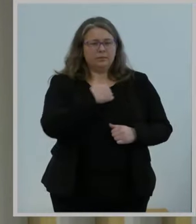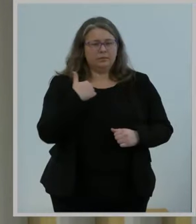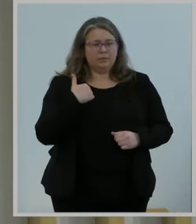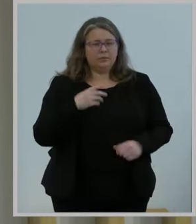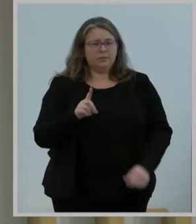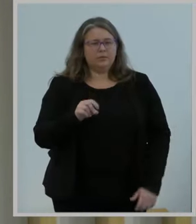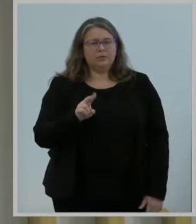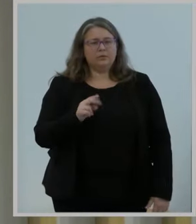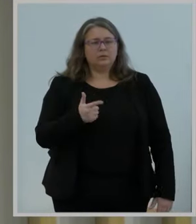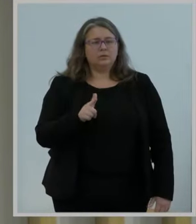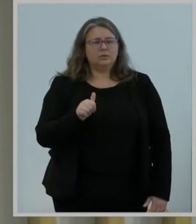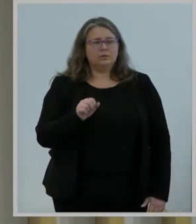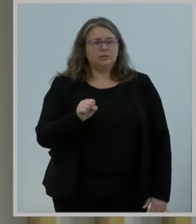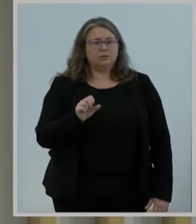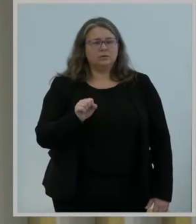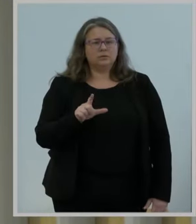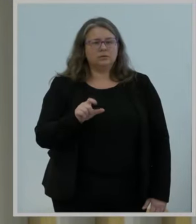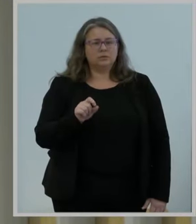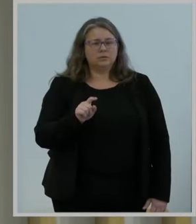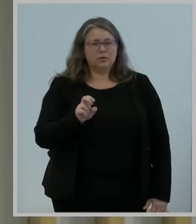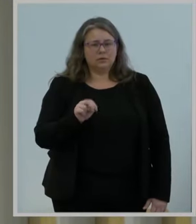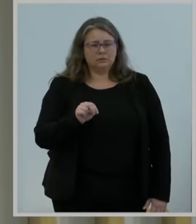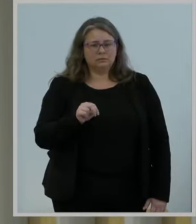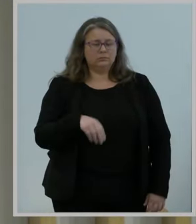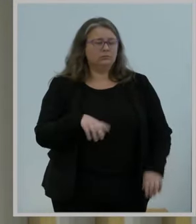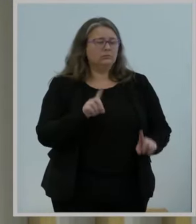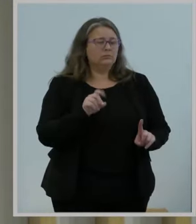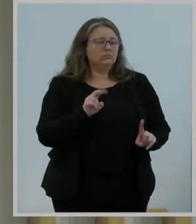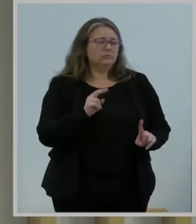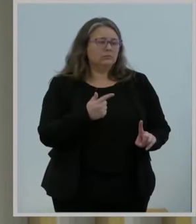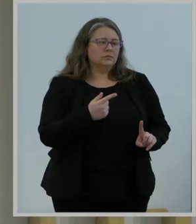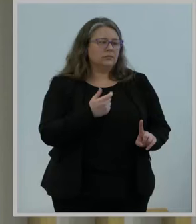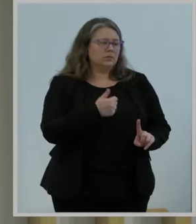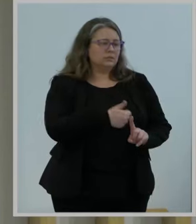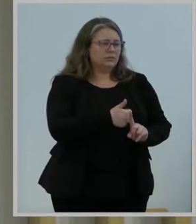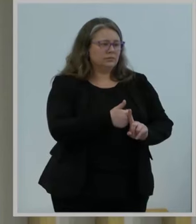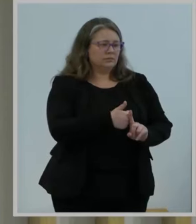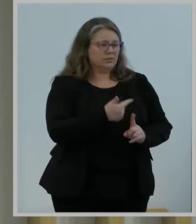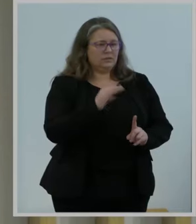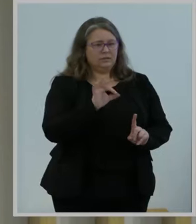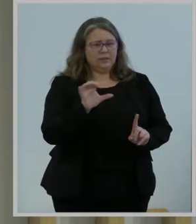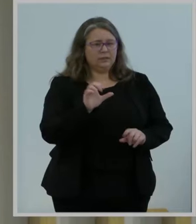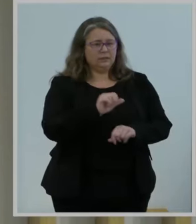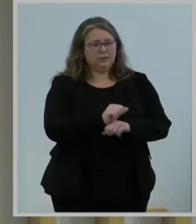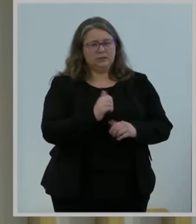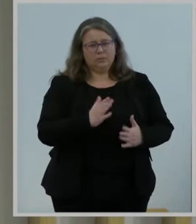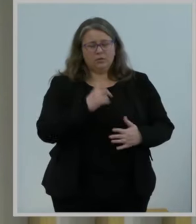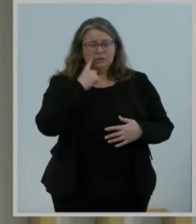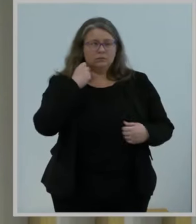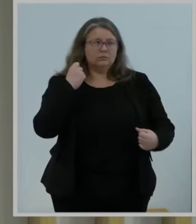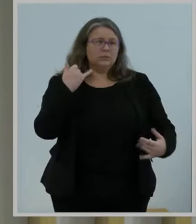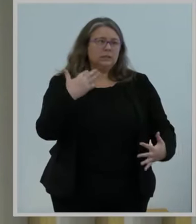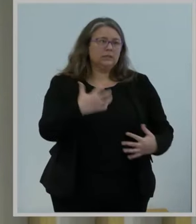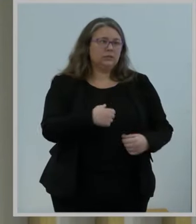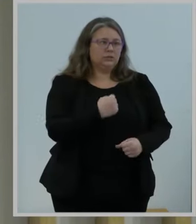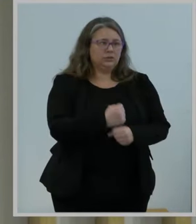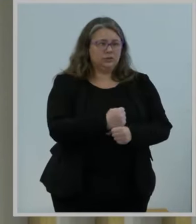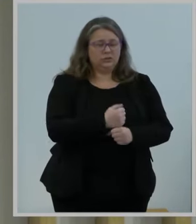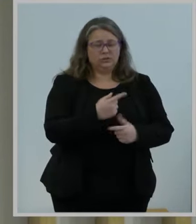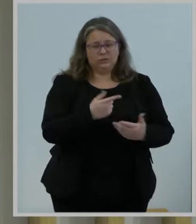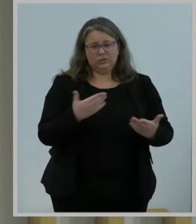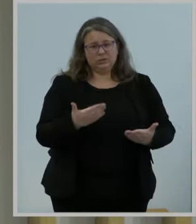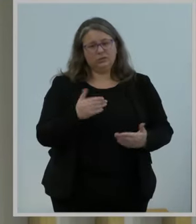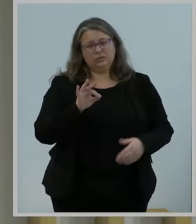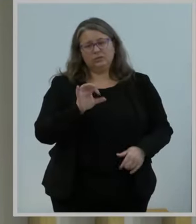Douglas Slotin. Doug was one of the FCC's longest-serving employees. He worked at the agency for more than four decades